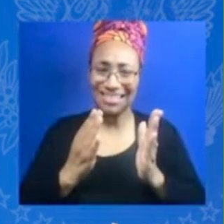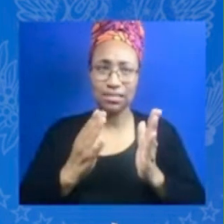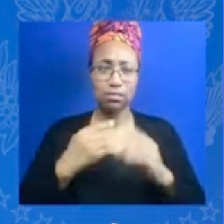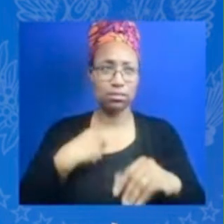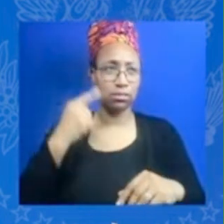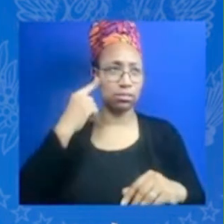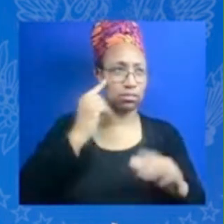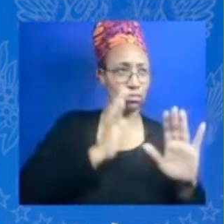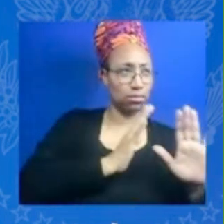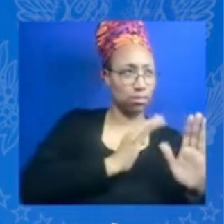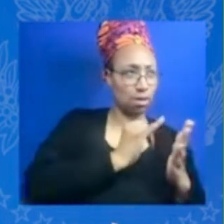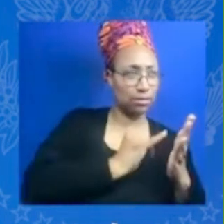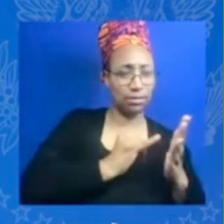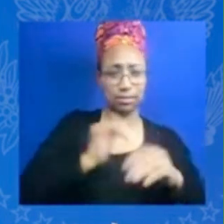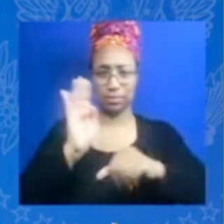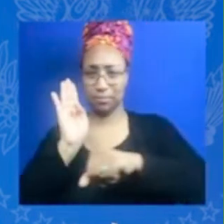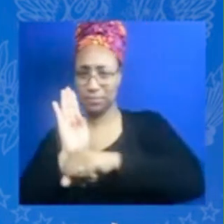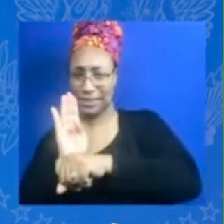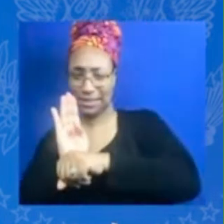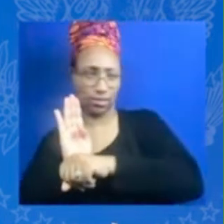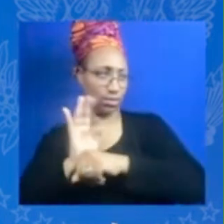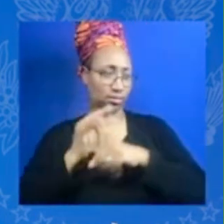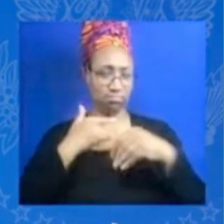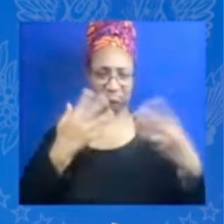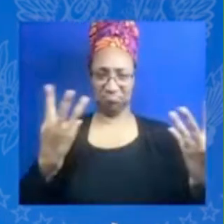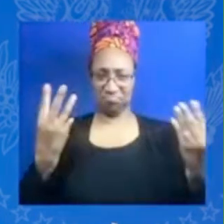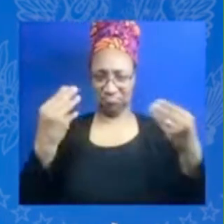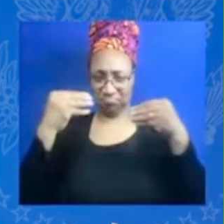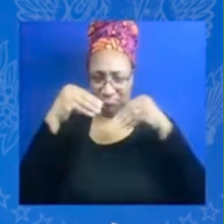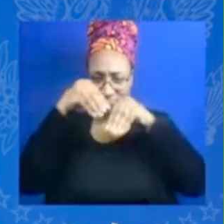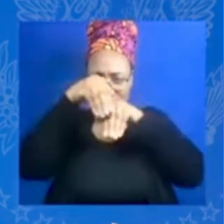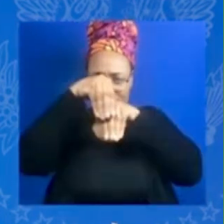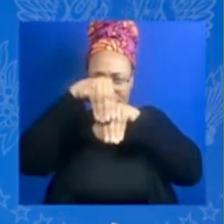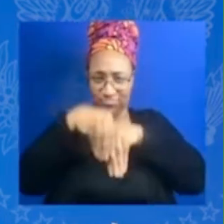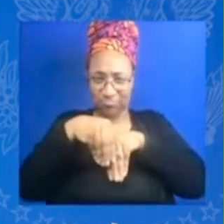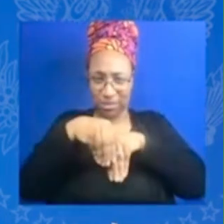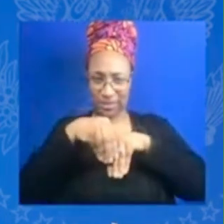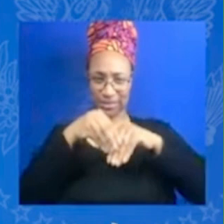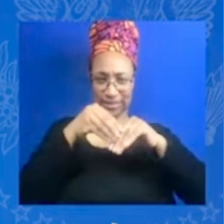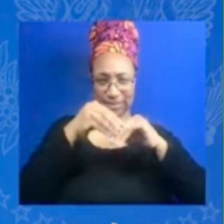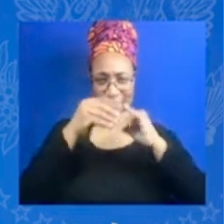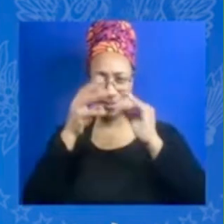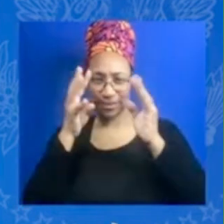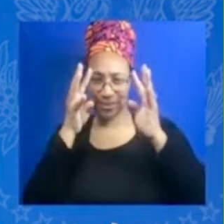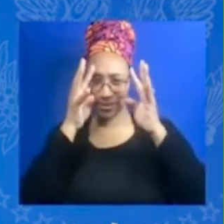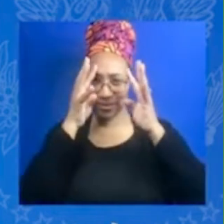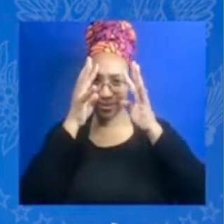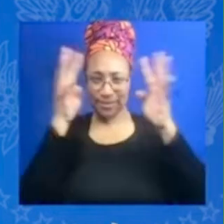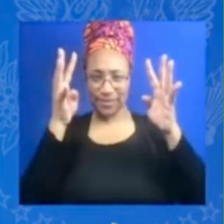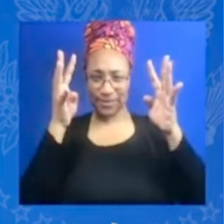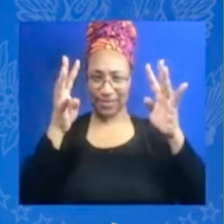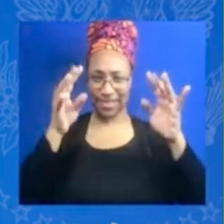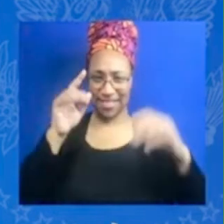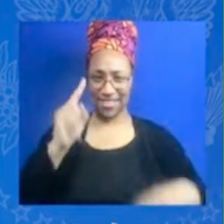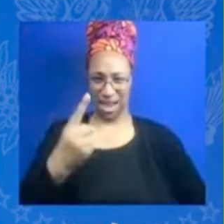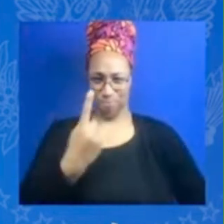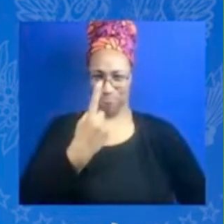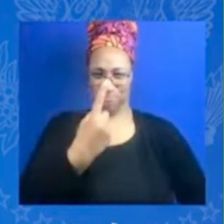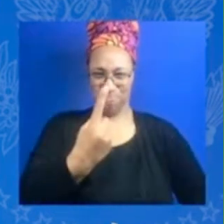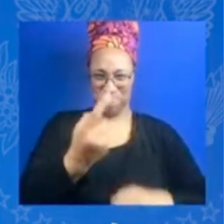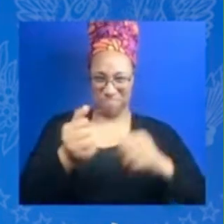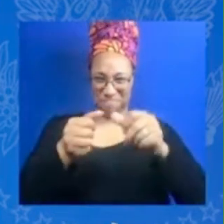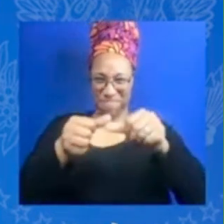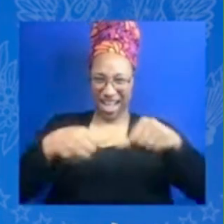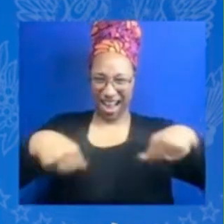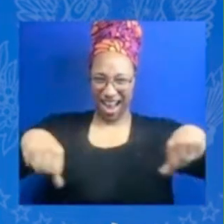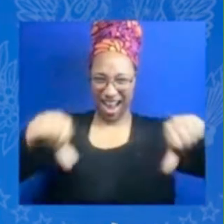as sarah was saying i think it's it's putting it all together you know and being all of you in one place i'm indian i'm american i'm all these things